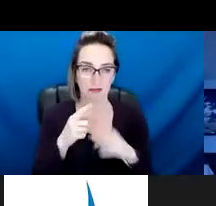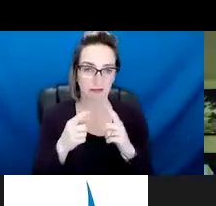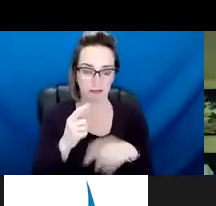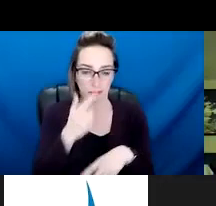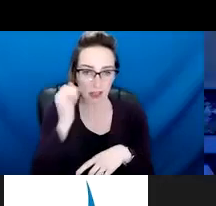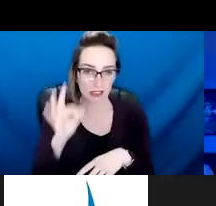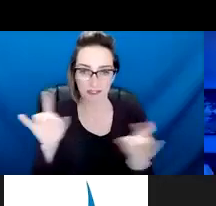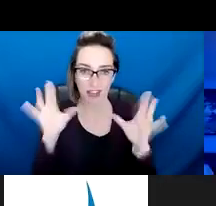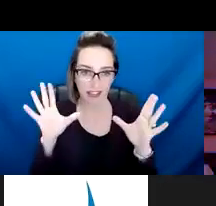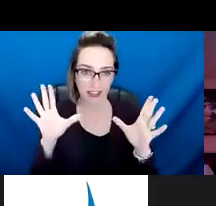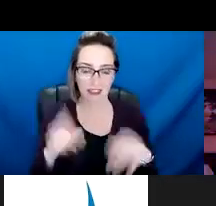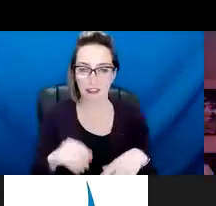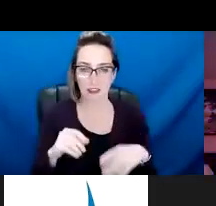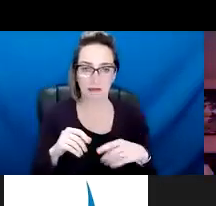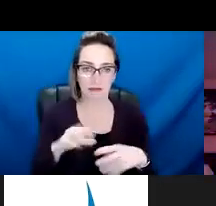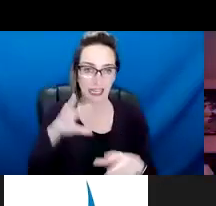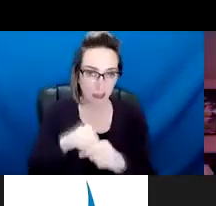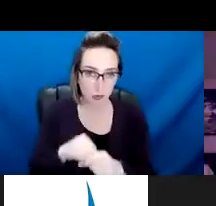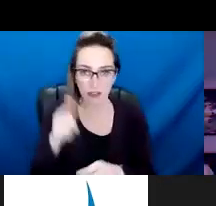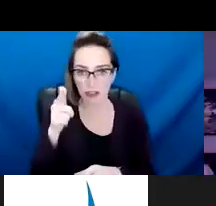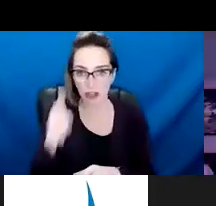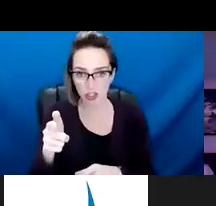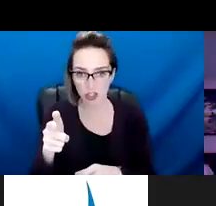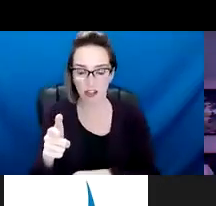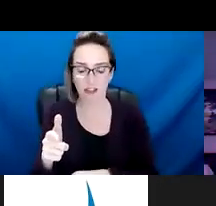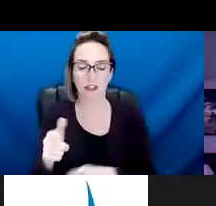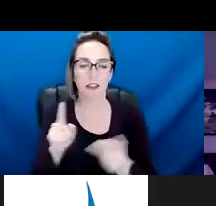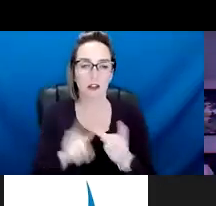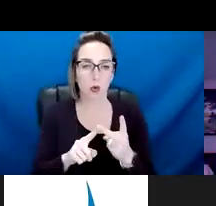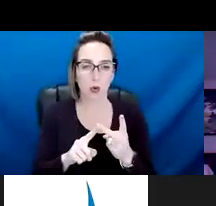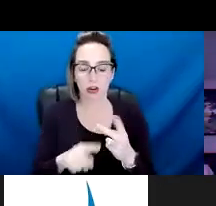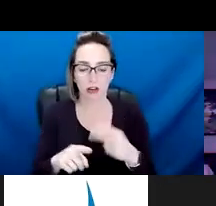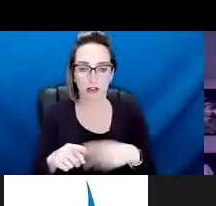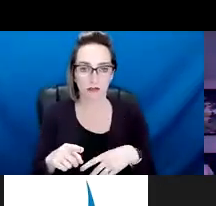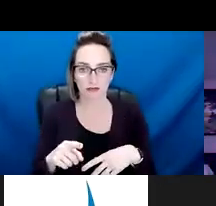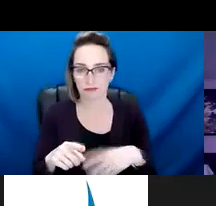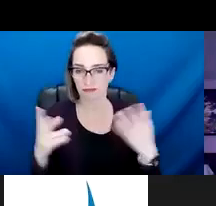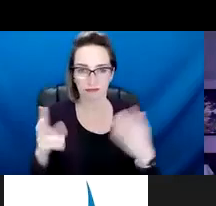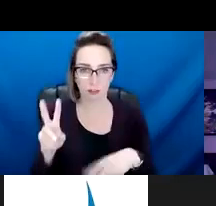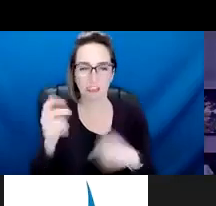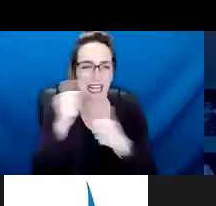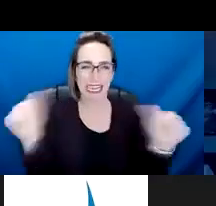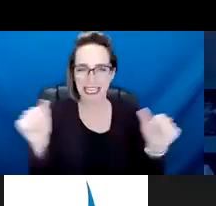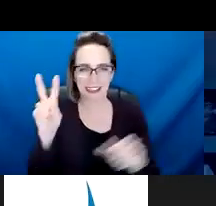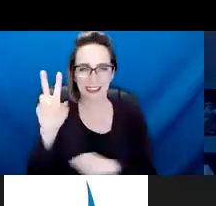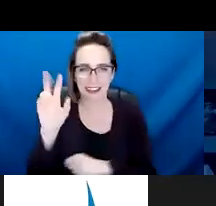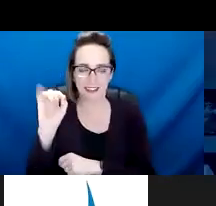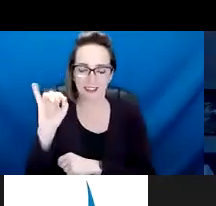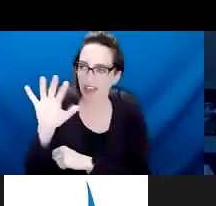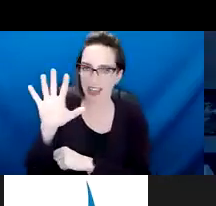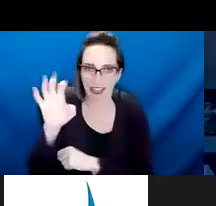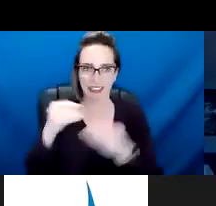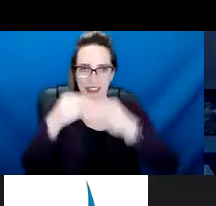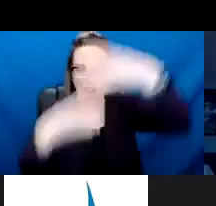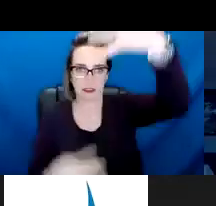or other serious assault, gets an immediate intervention. And we know that nationally about 40 percent of people who come into an emergency